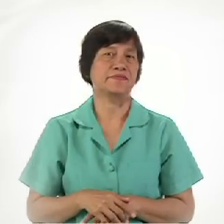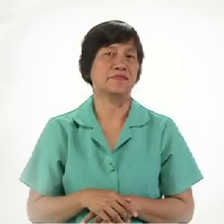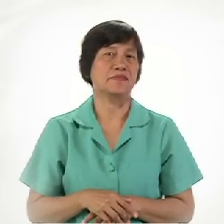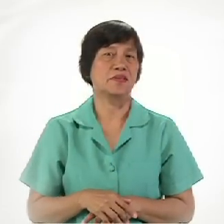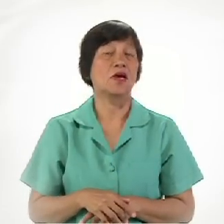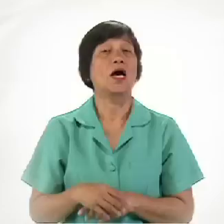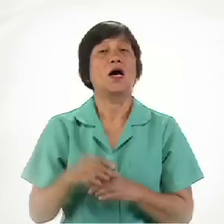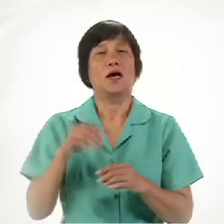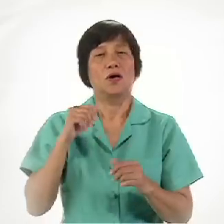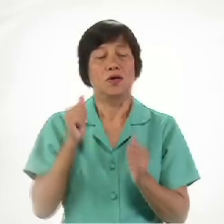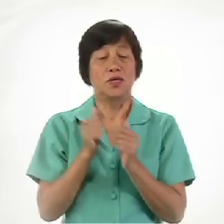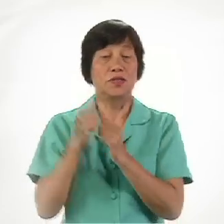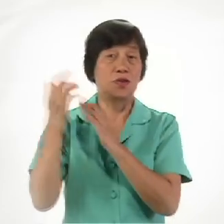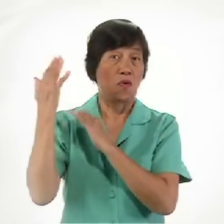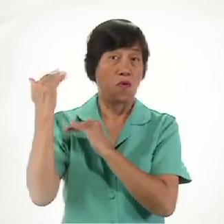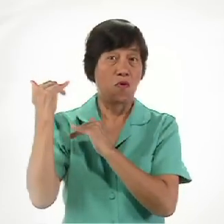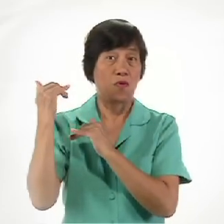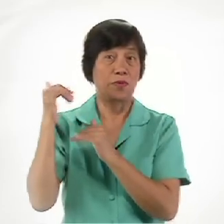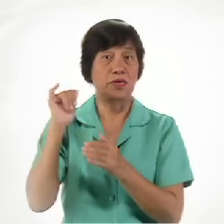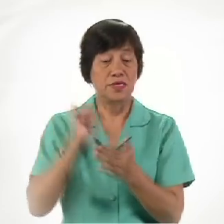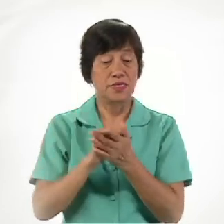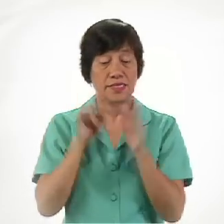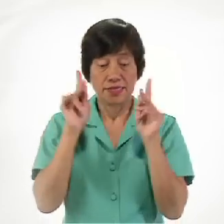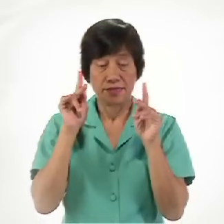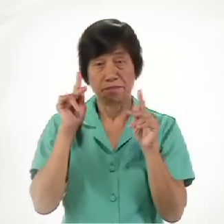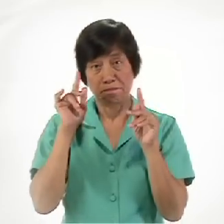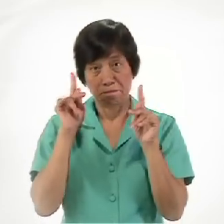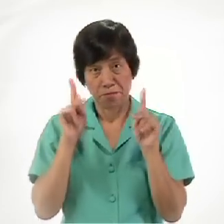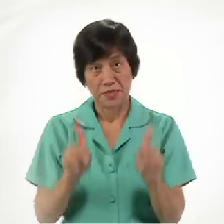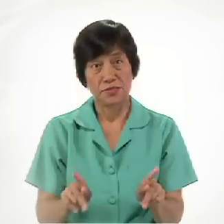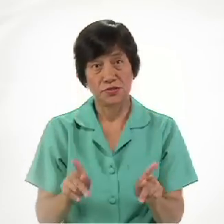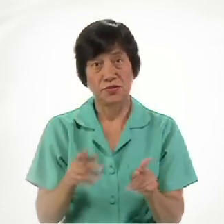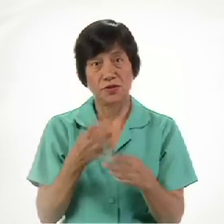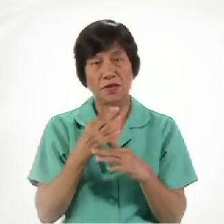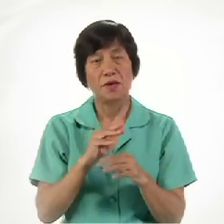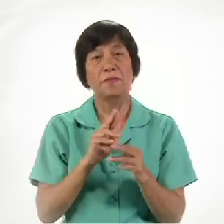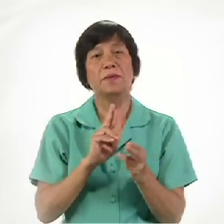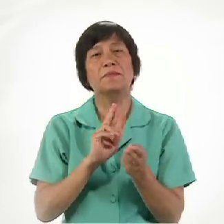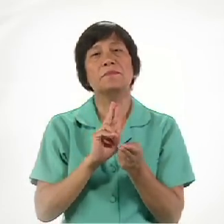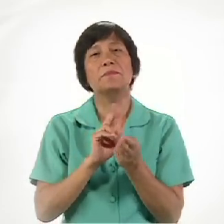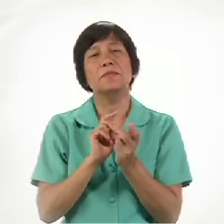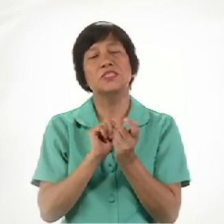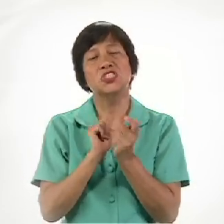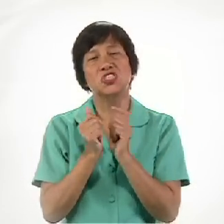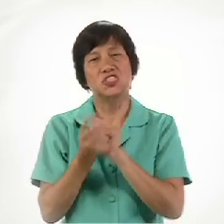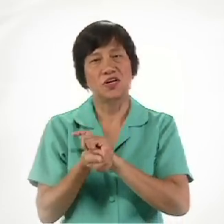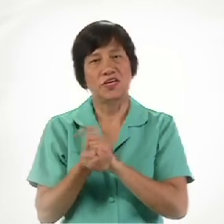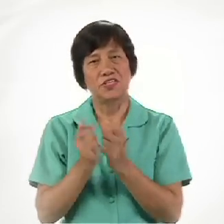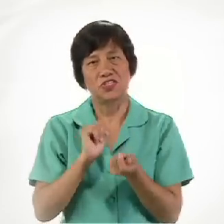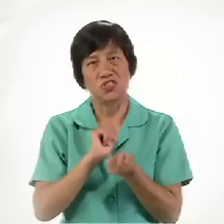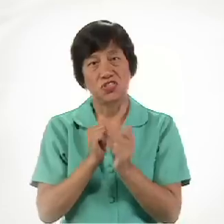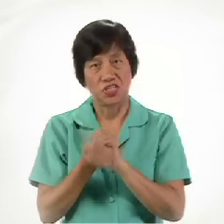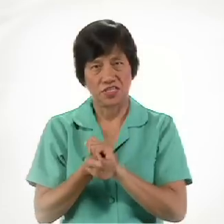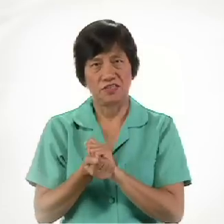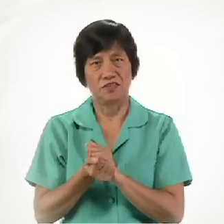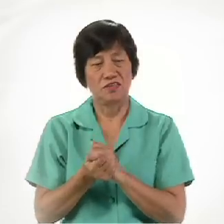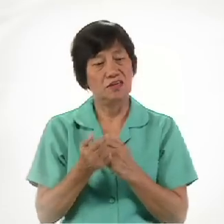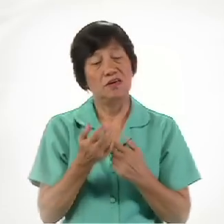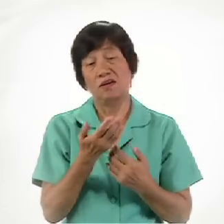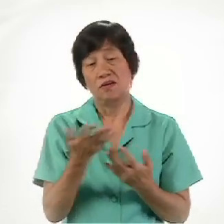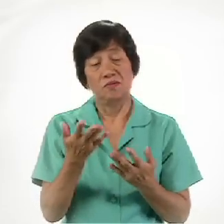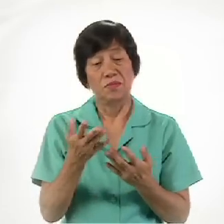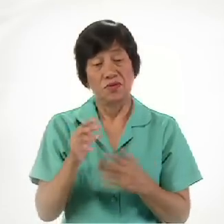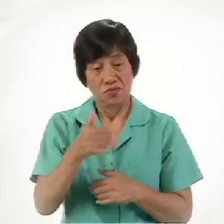In the hope That that person Might reform You might win